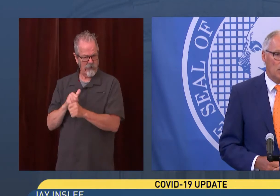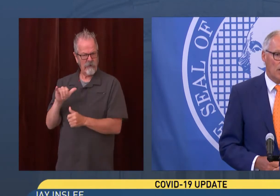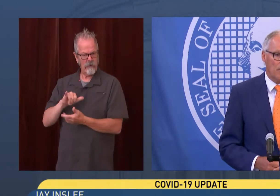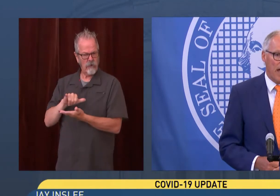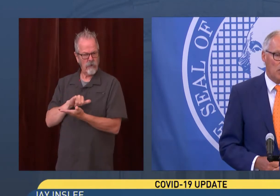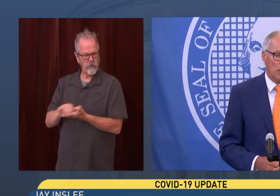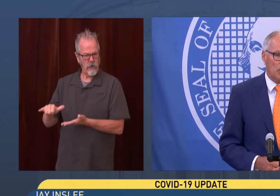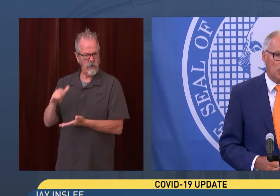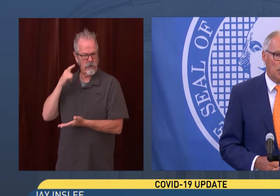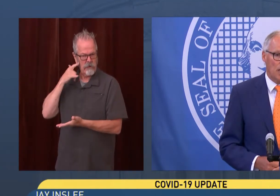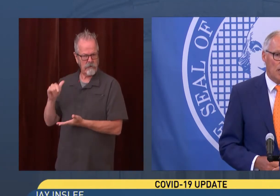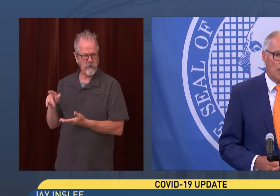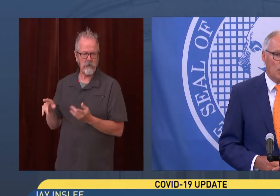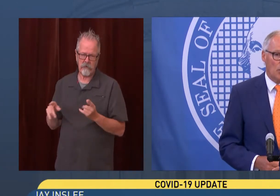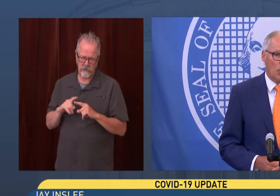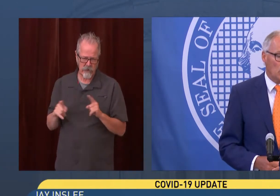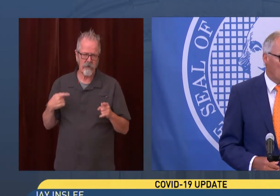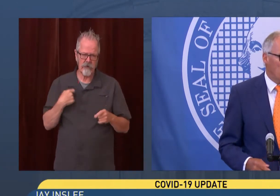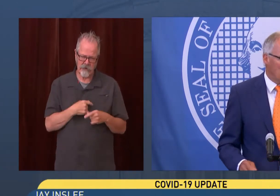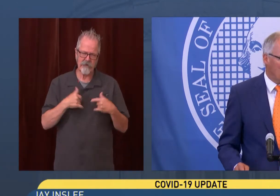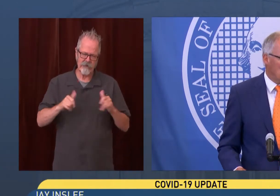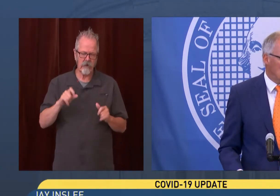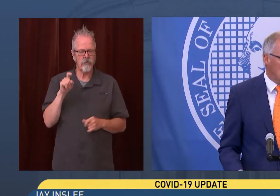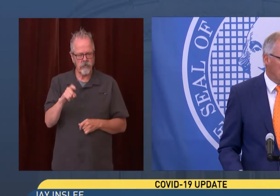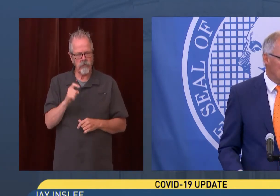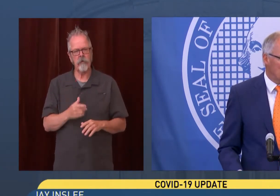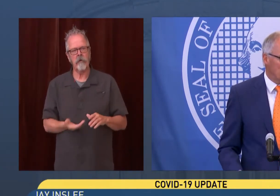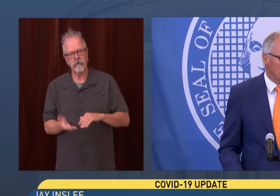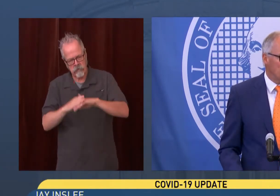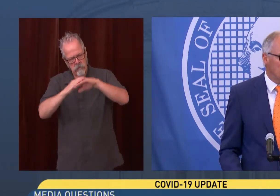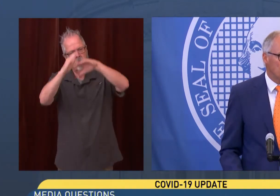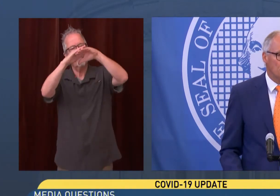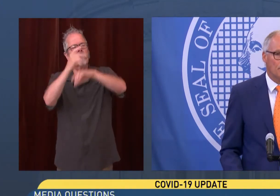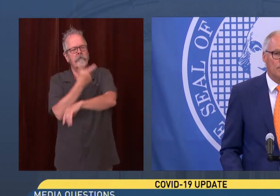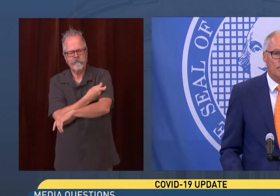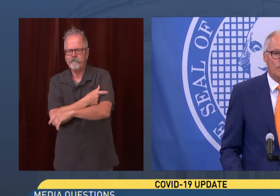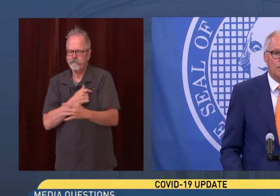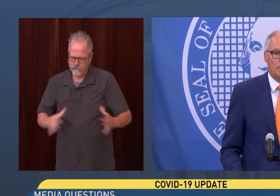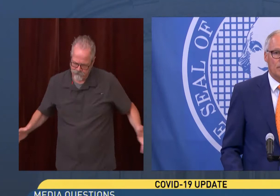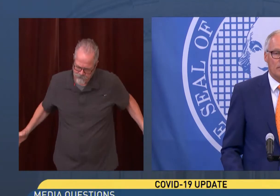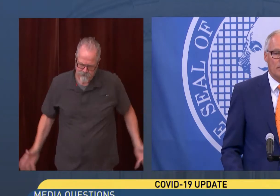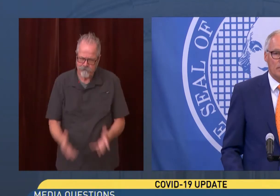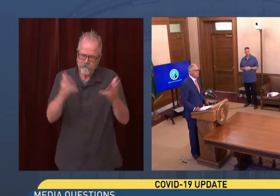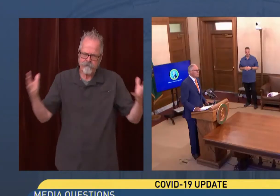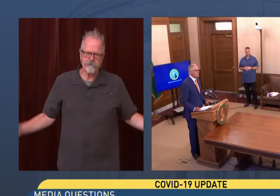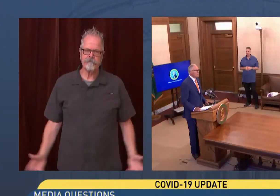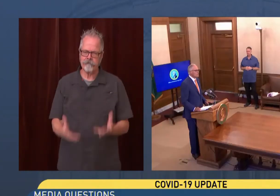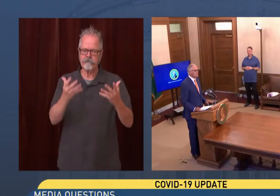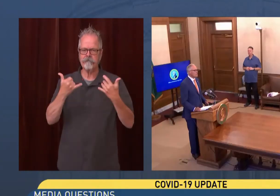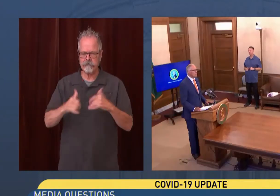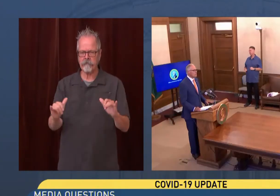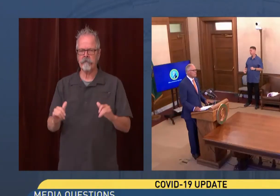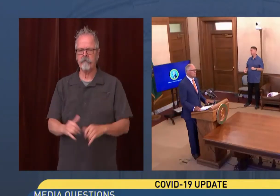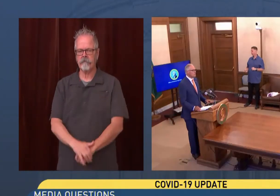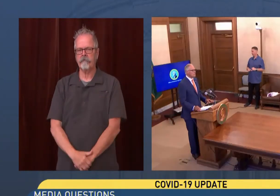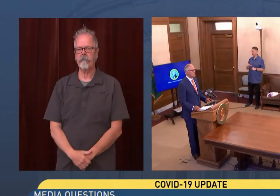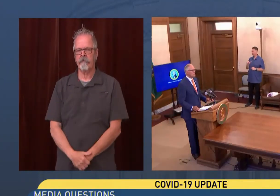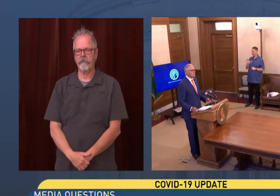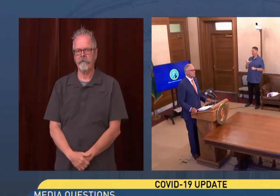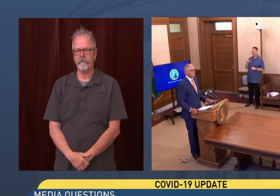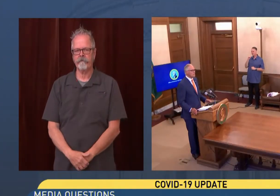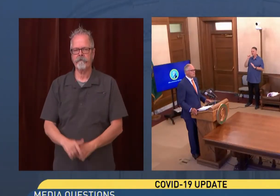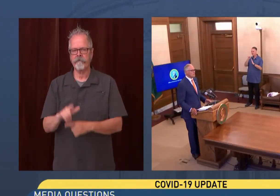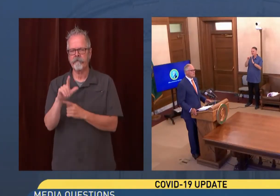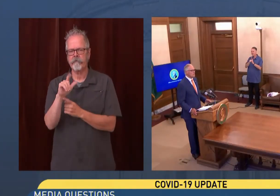the rates of vaccination. So those will be under consideration. And for Lacey, can we get an update on the statewide vaccination